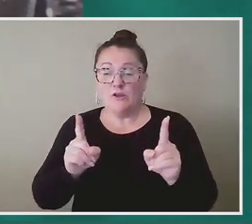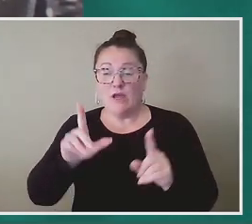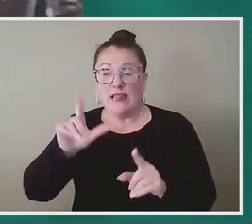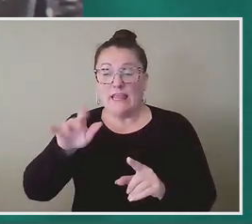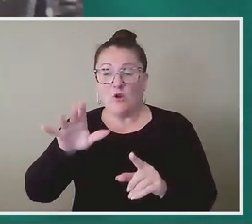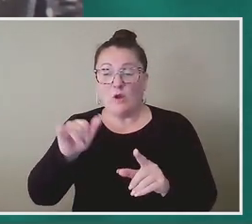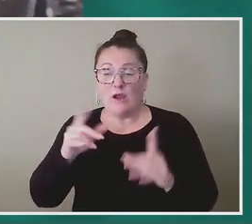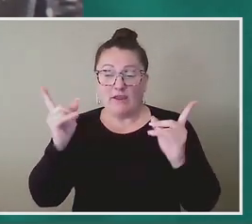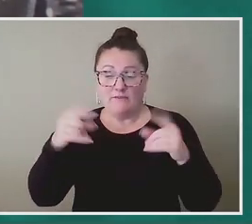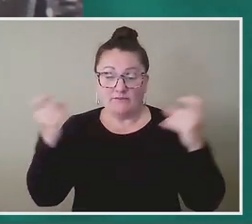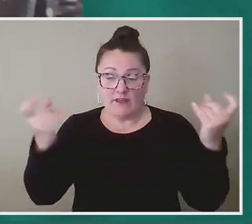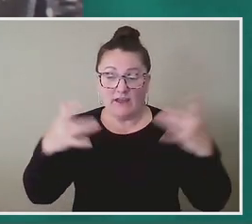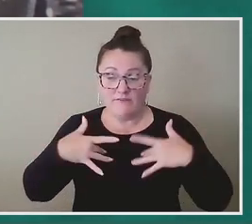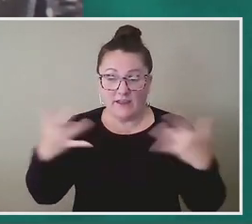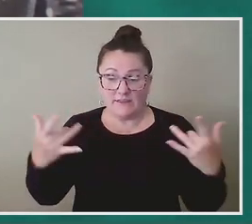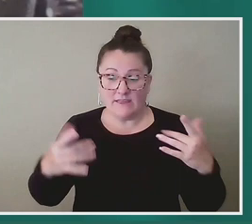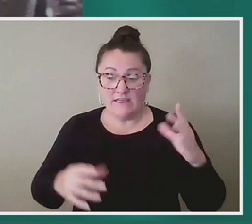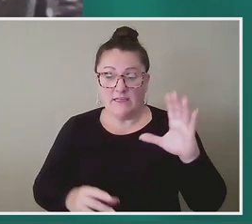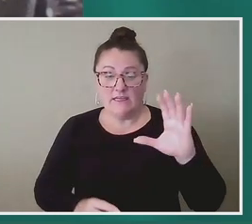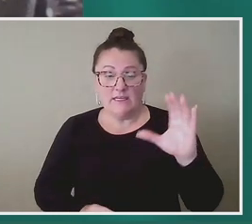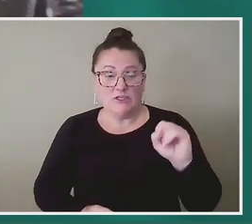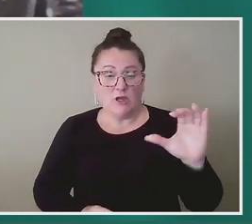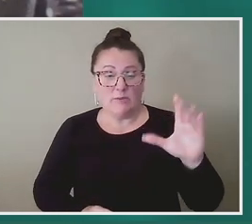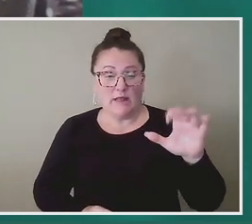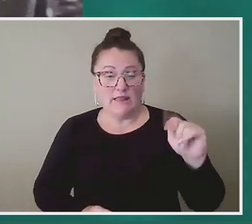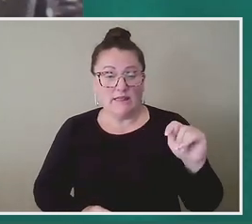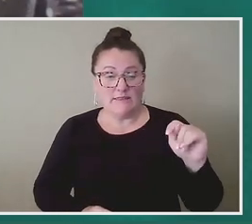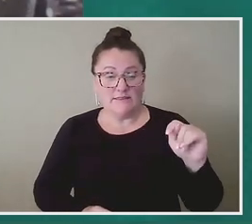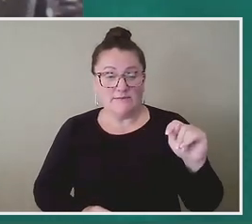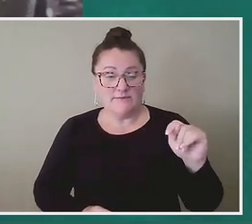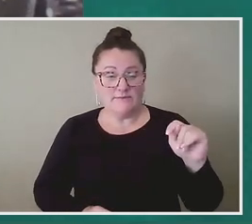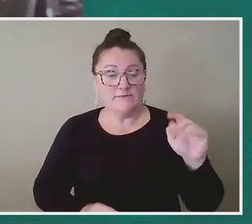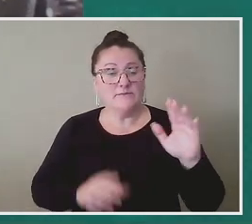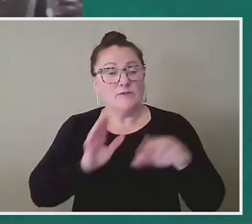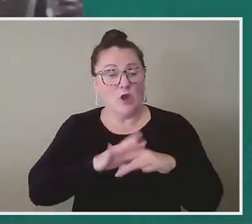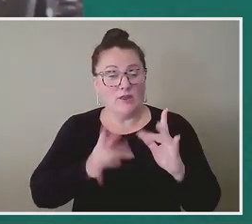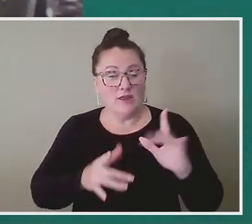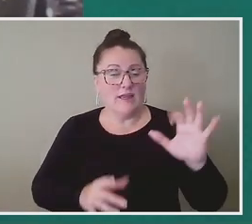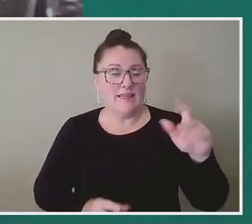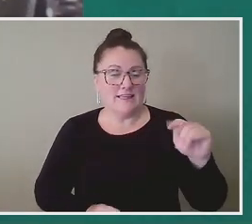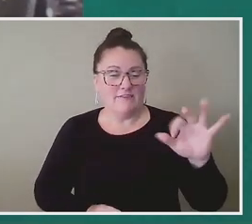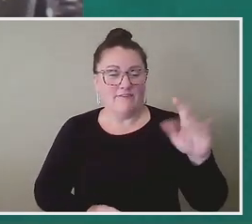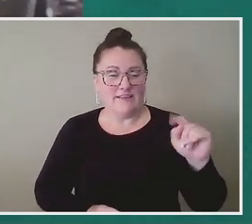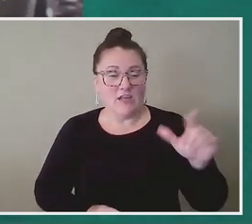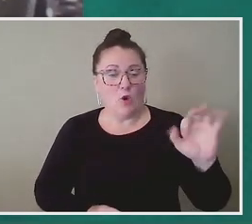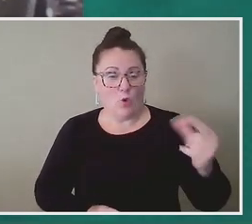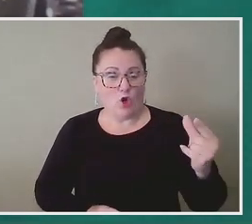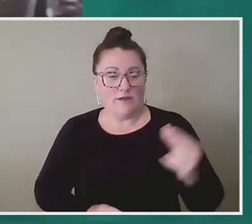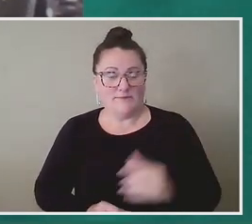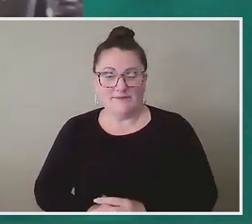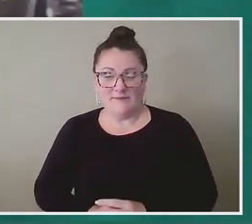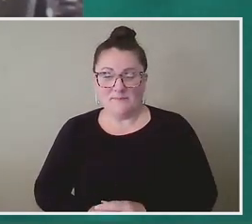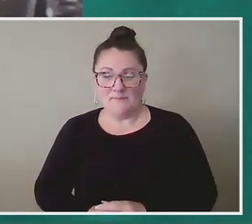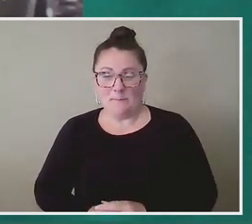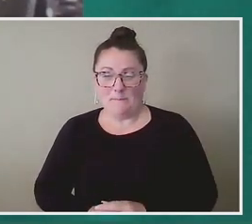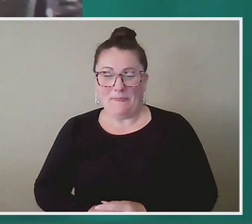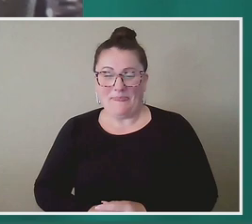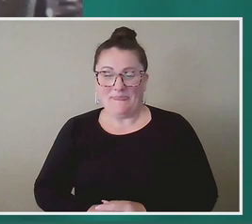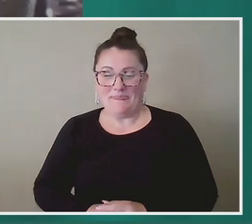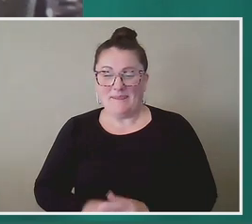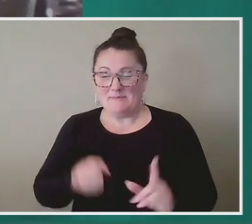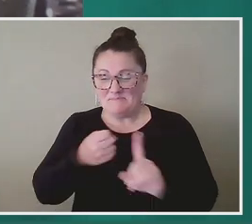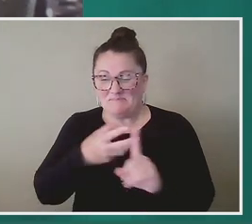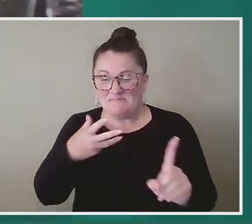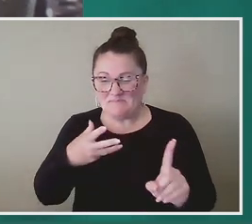please go to schaumburgcenterlitfest.org. And a little more about Clint